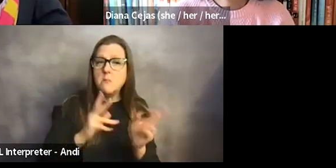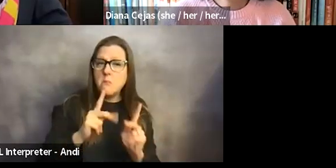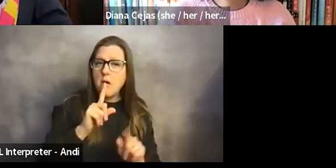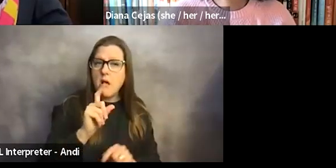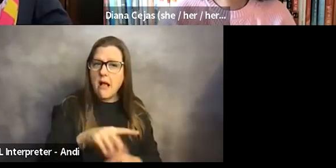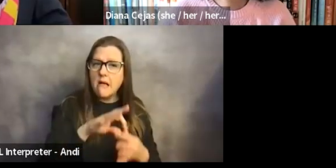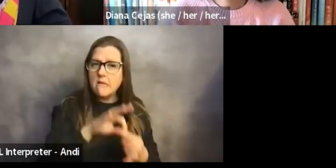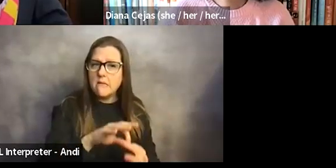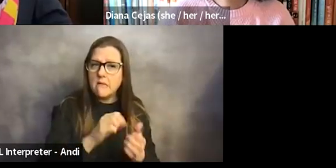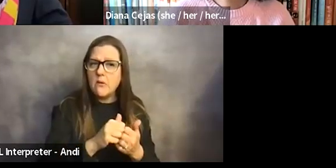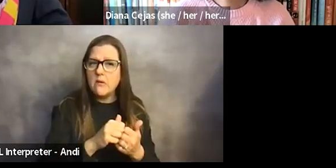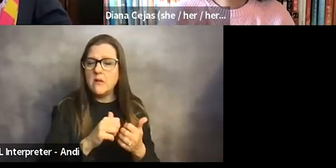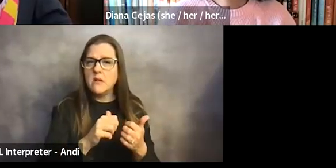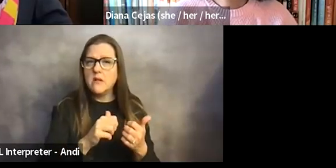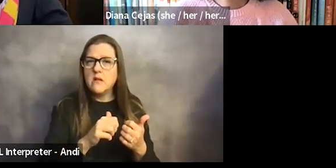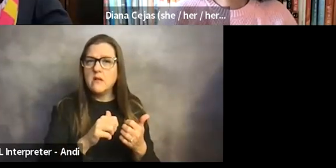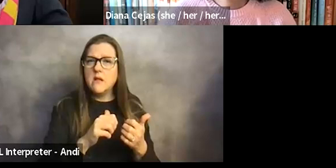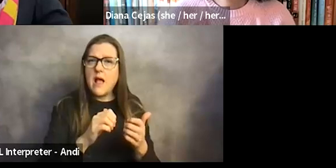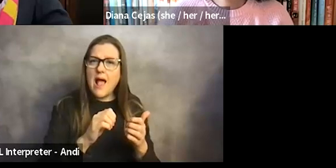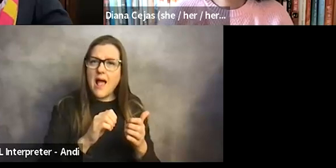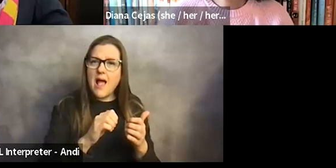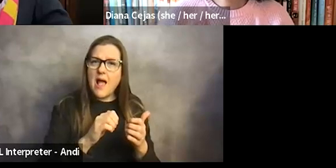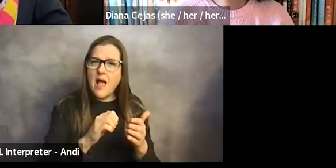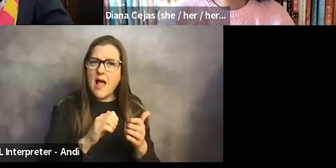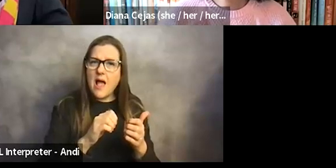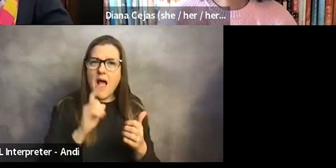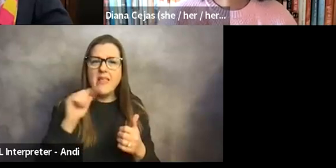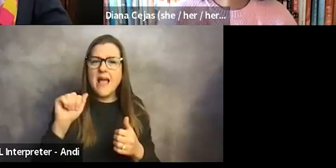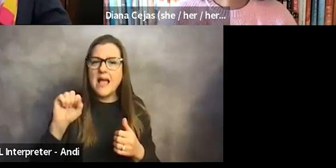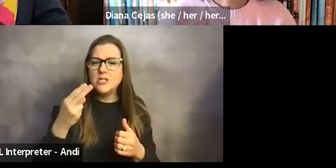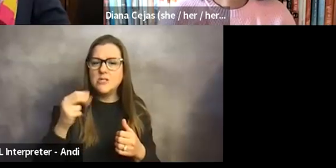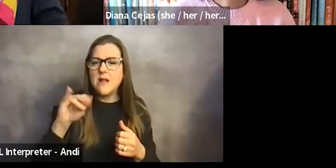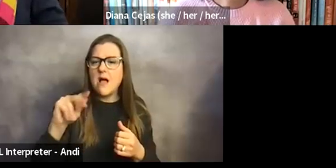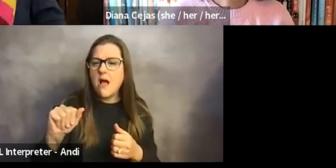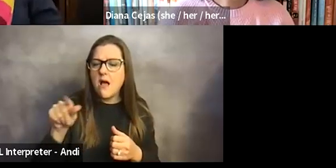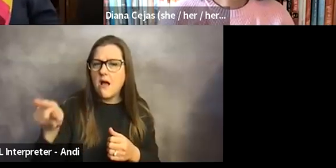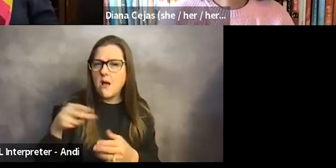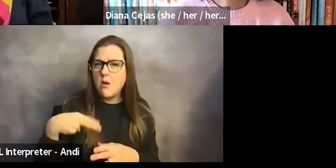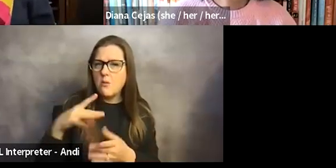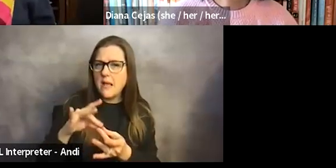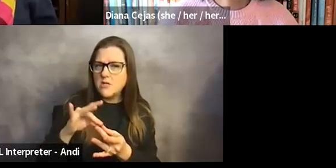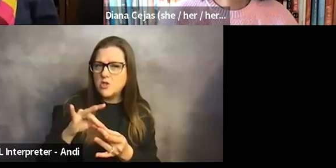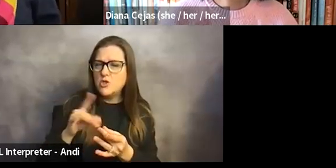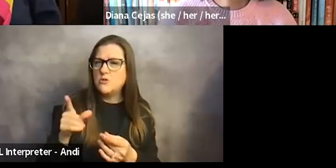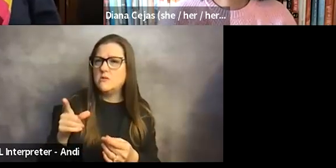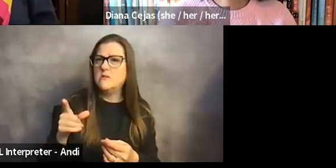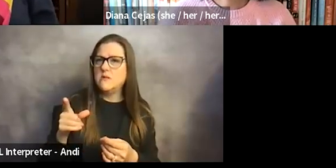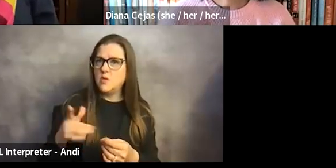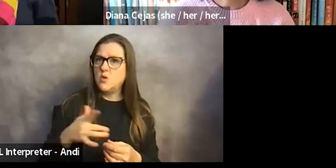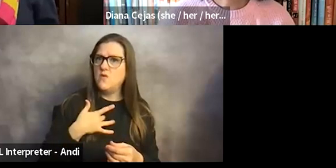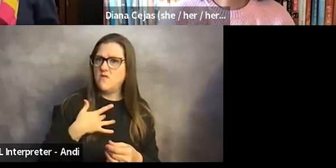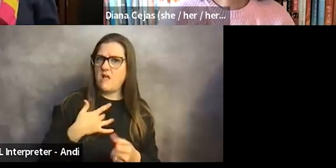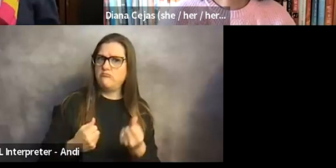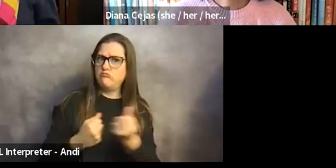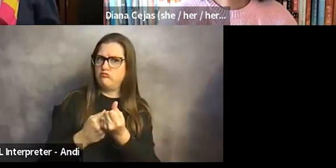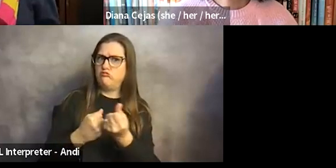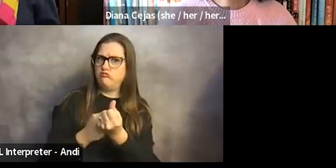how do you kind of figure out someone, I think, Ashina, I think you said that you feel really supported in your, you felt supported in your